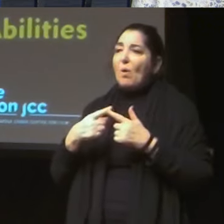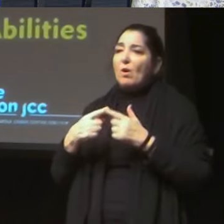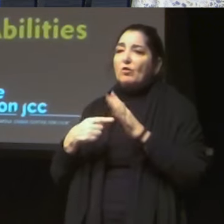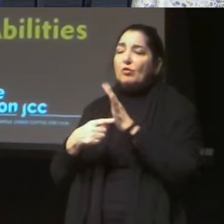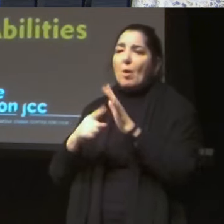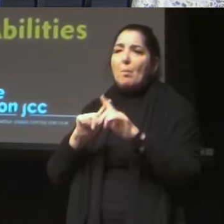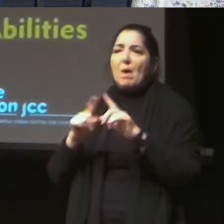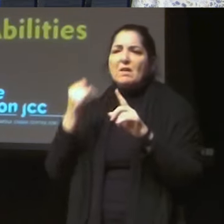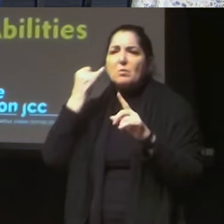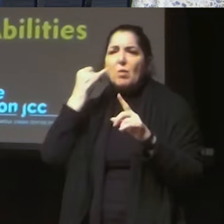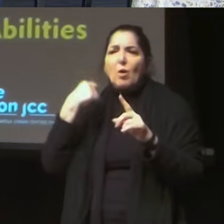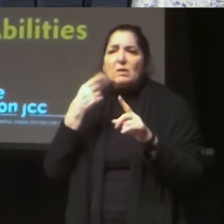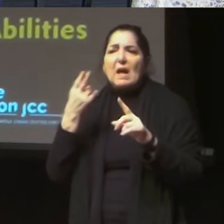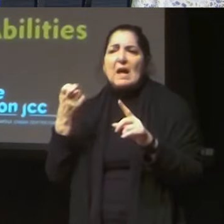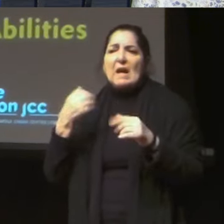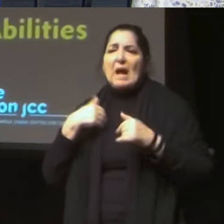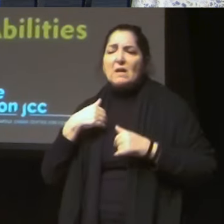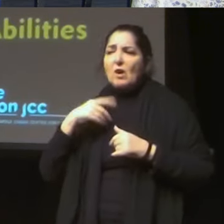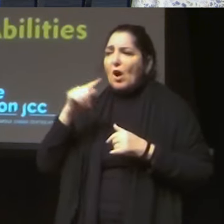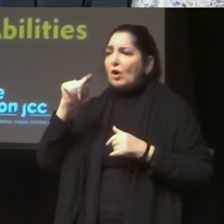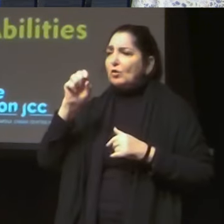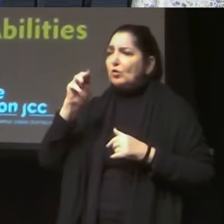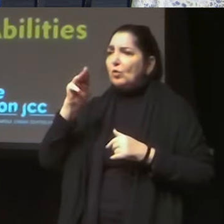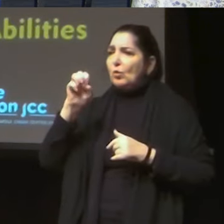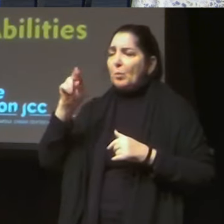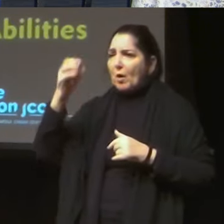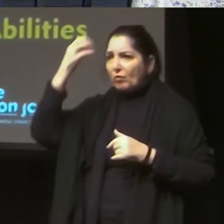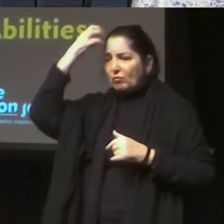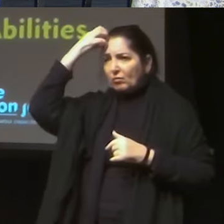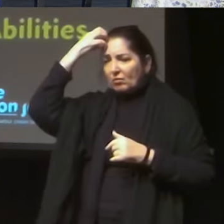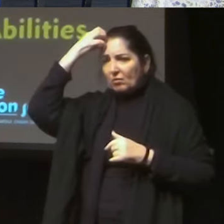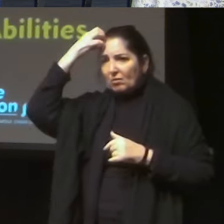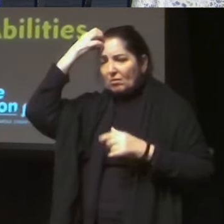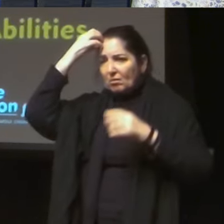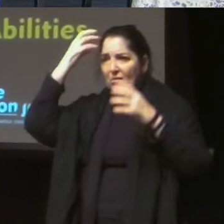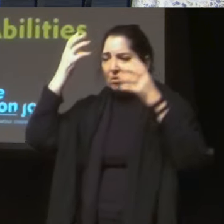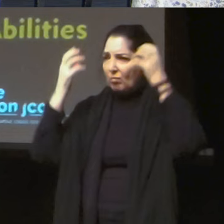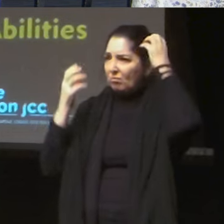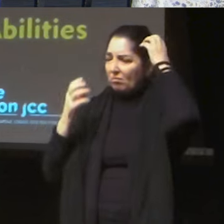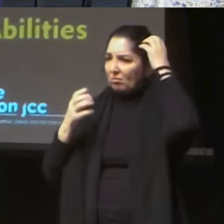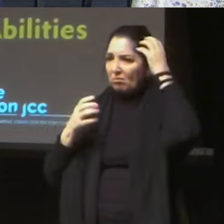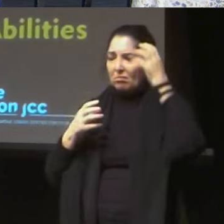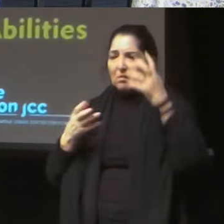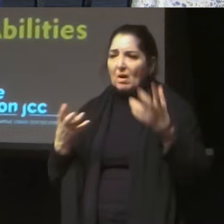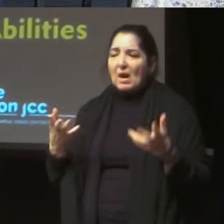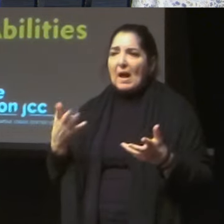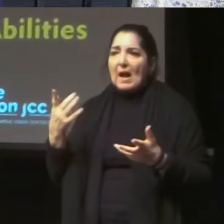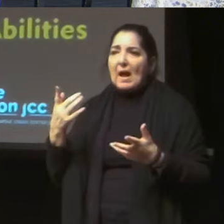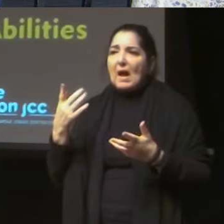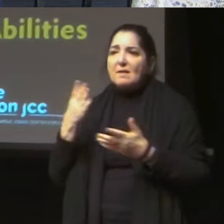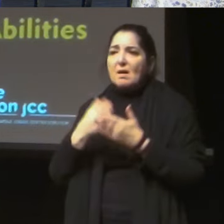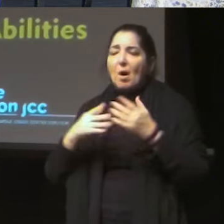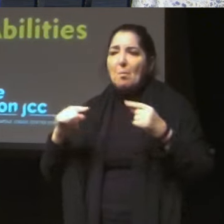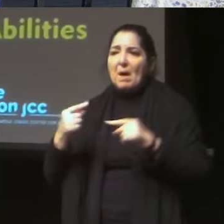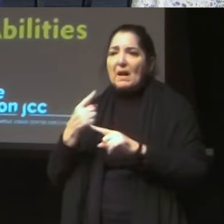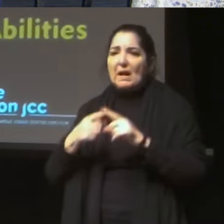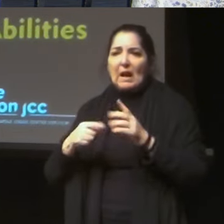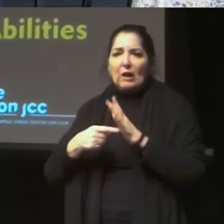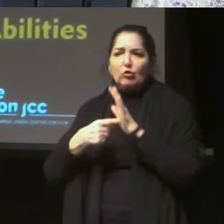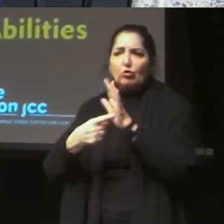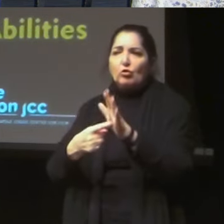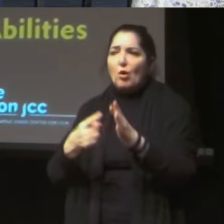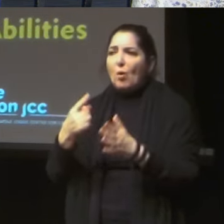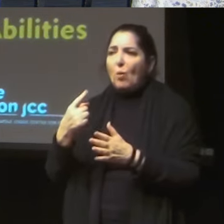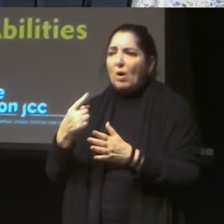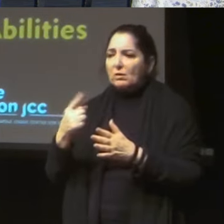of physical way and we can't really understand it. And so we're in this position where we have to be hypervigilant in terms of how we, um,